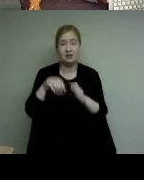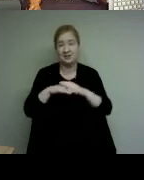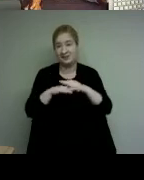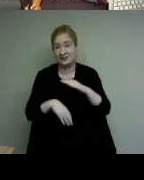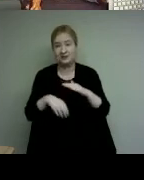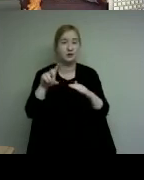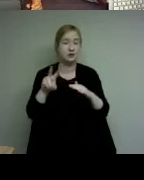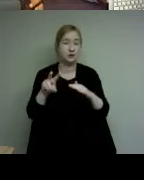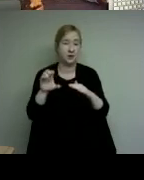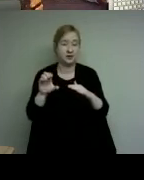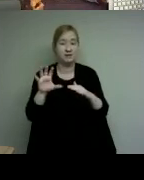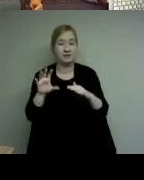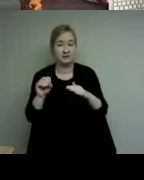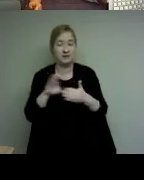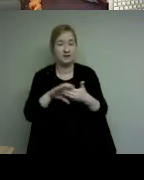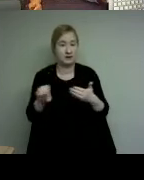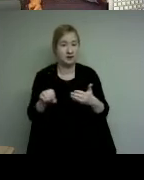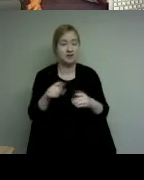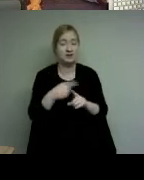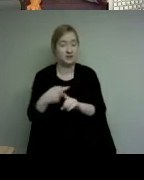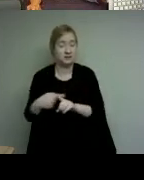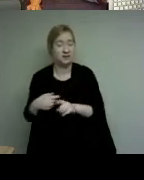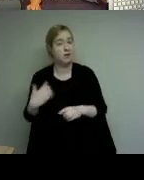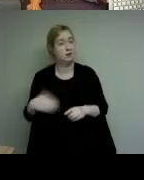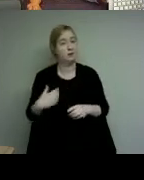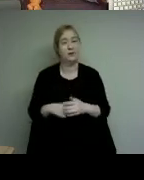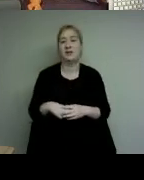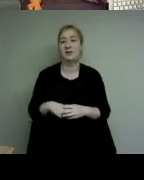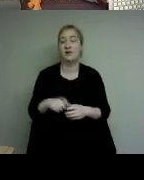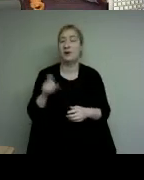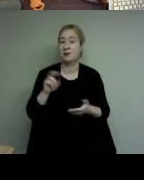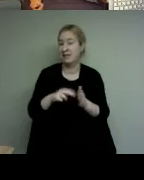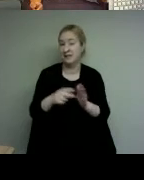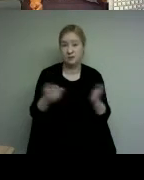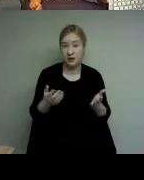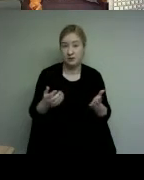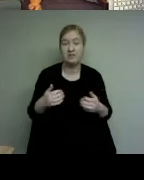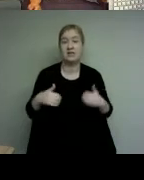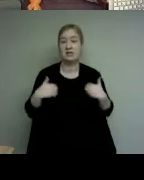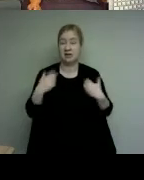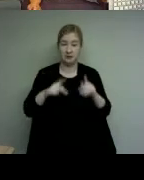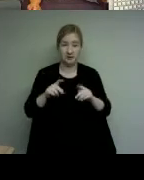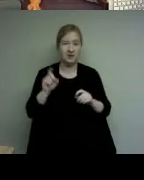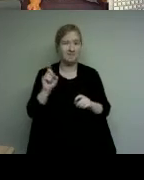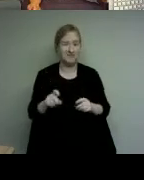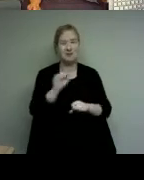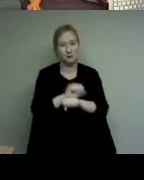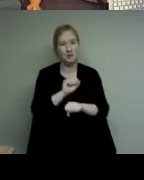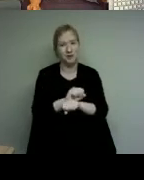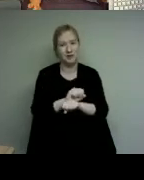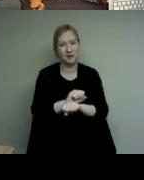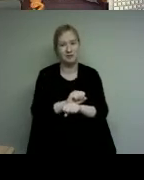important than an education which means use use must work instead of going to school even if that means working for less than